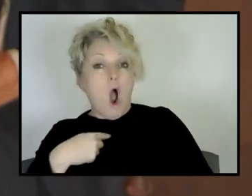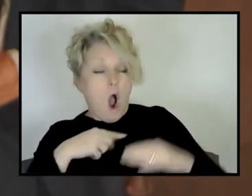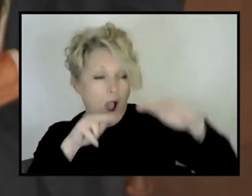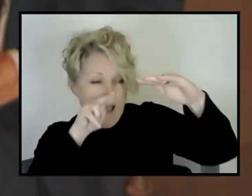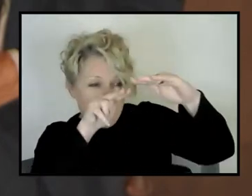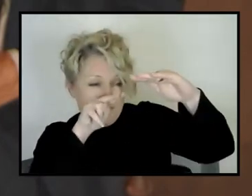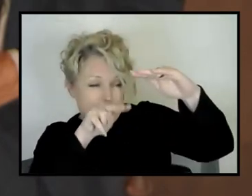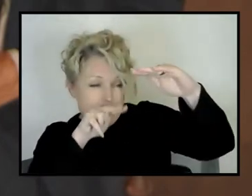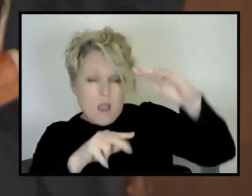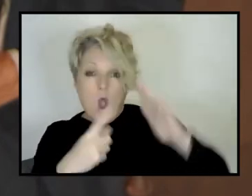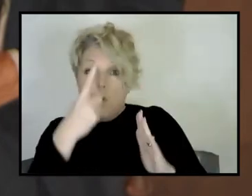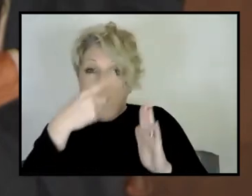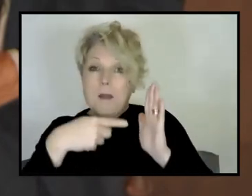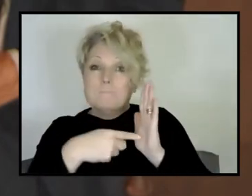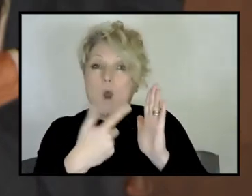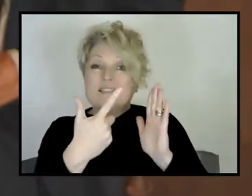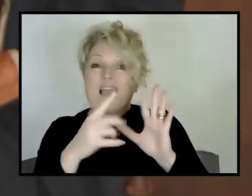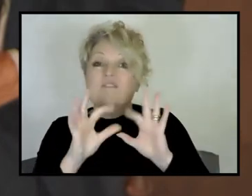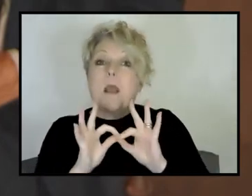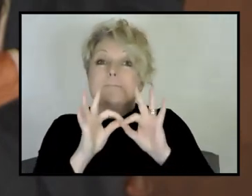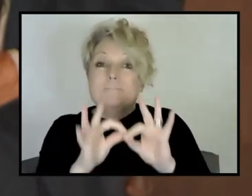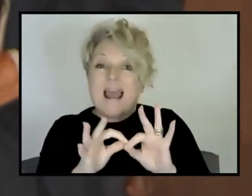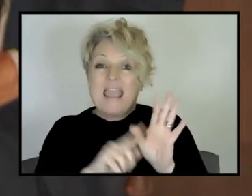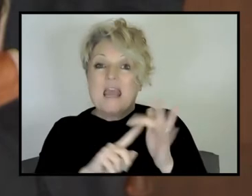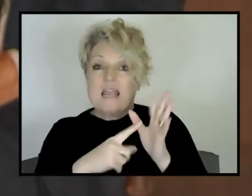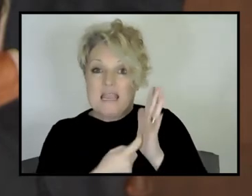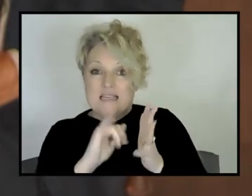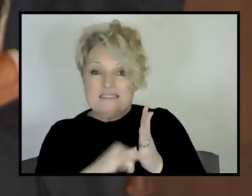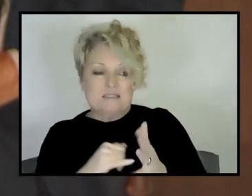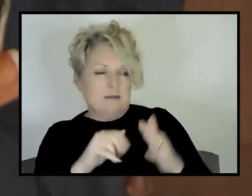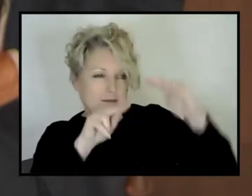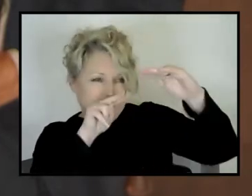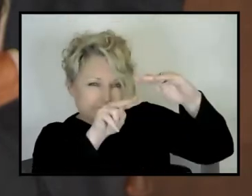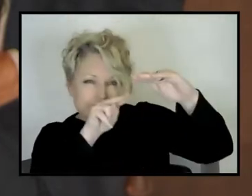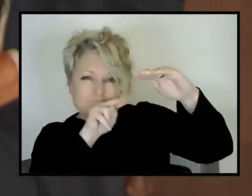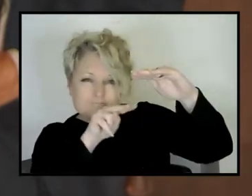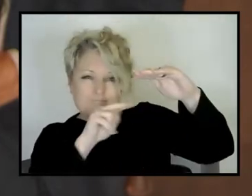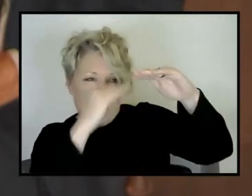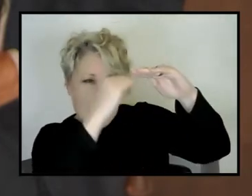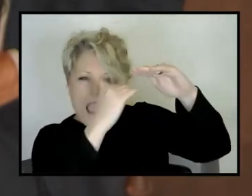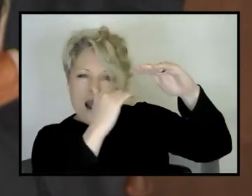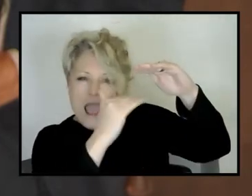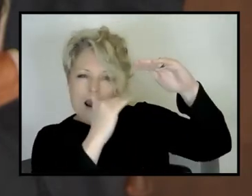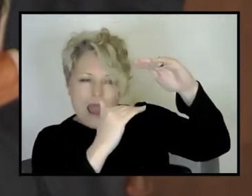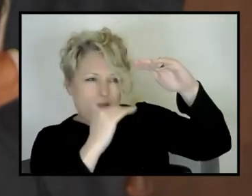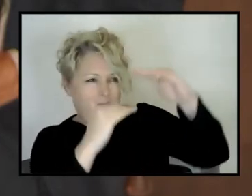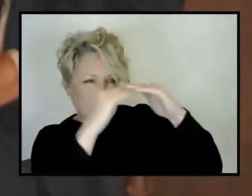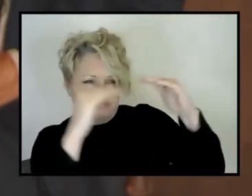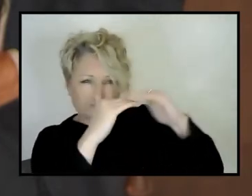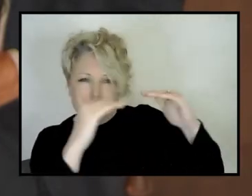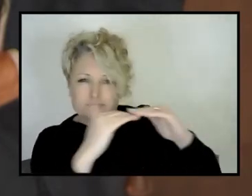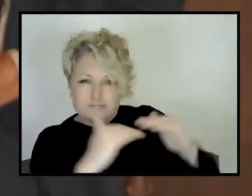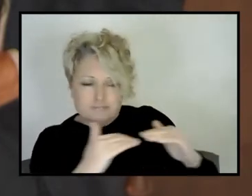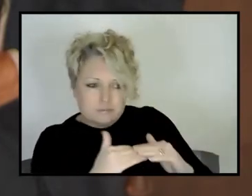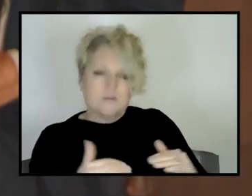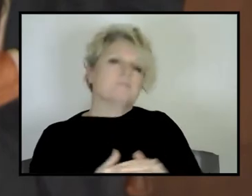years. And, uh, we were looking for cryptic evidence in the, in the rock record for this. So, so we were opened up for criticism because